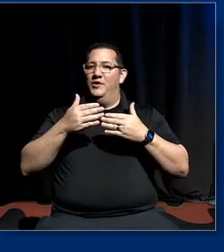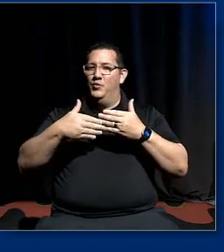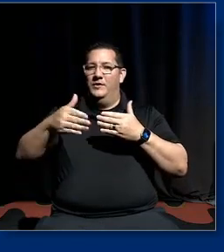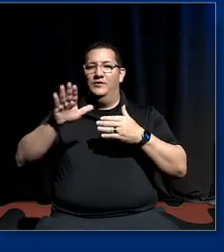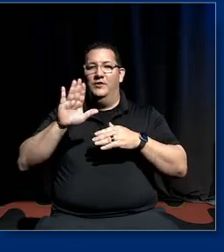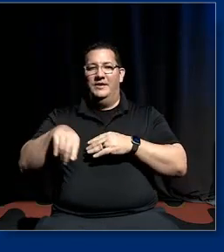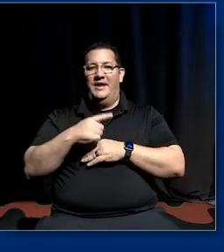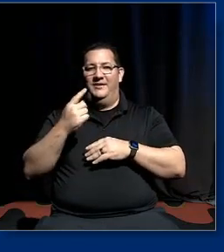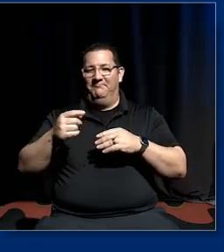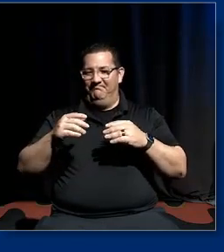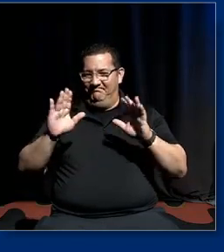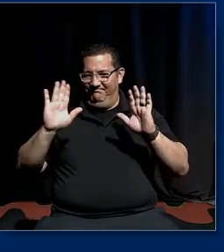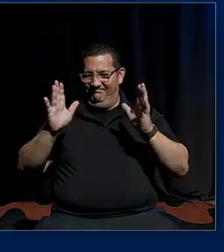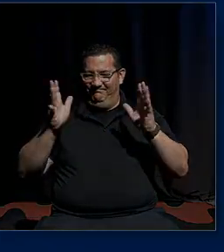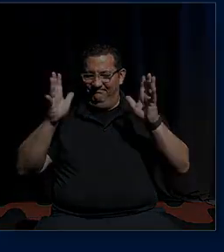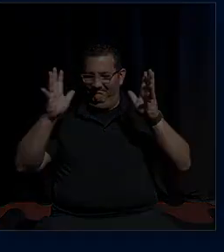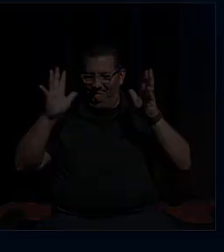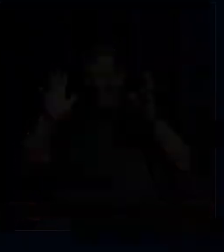day thank you